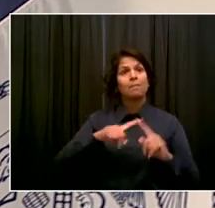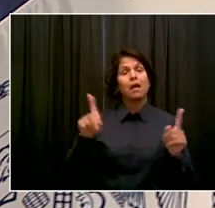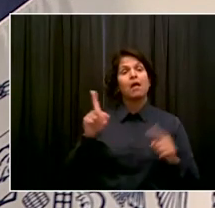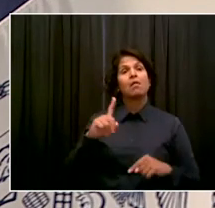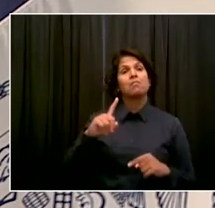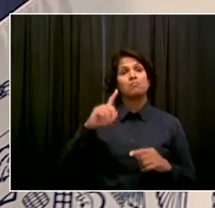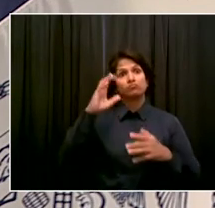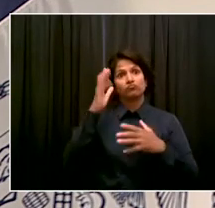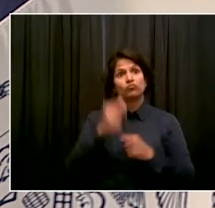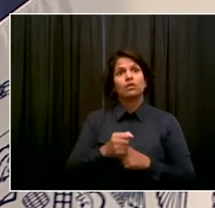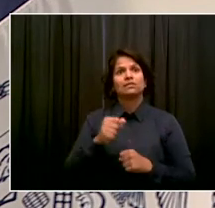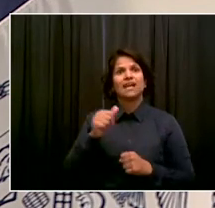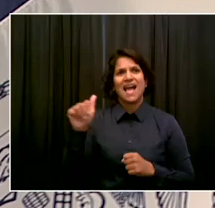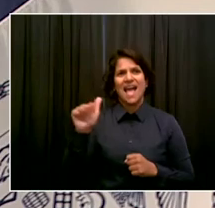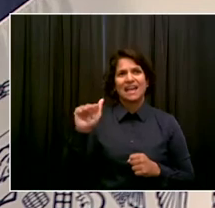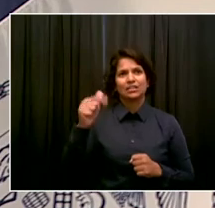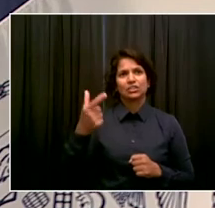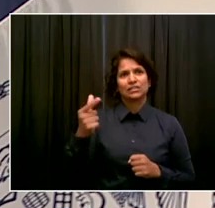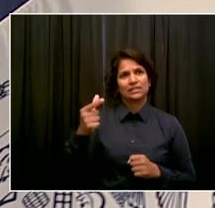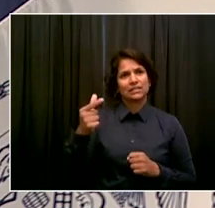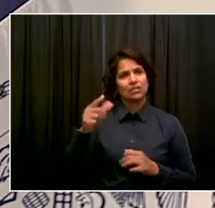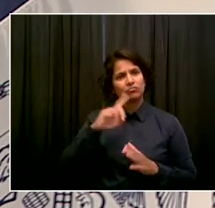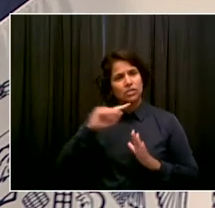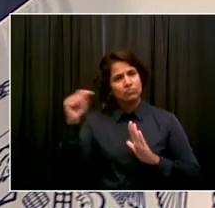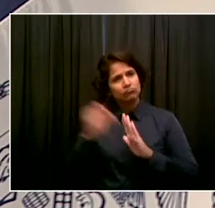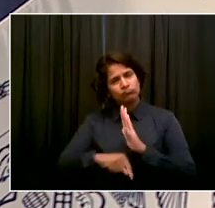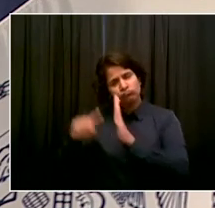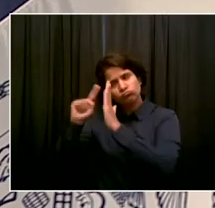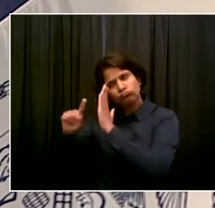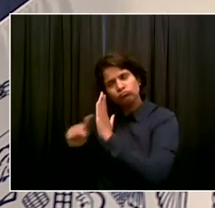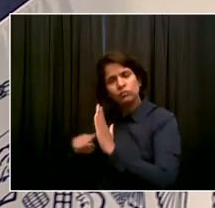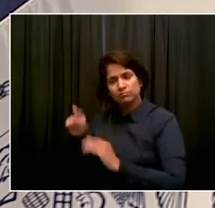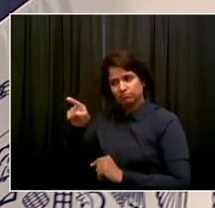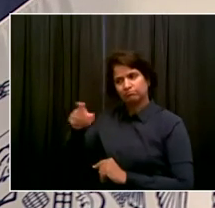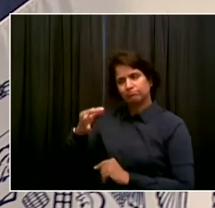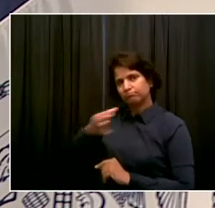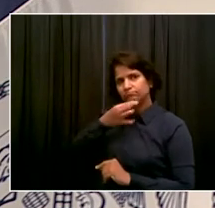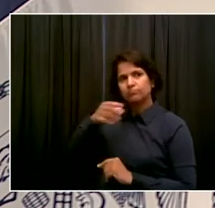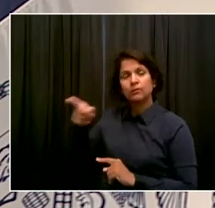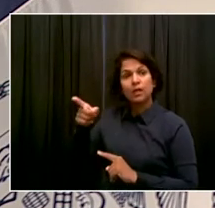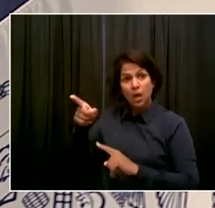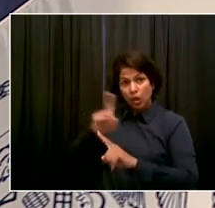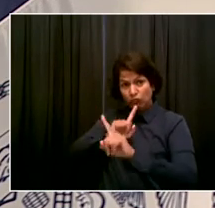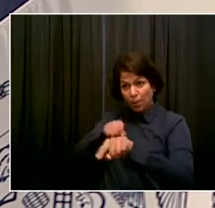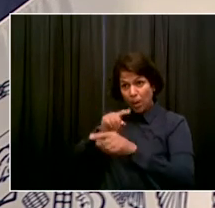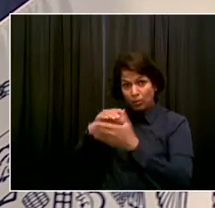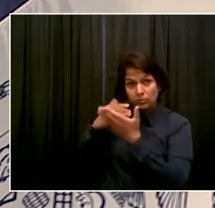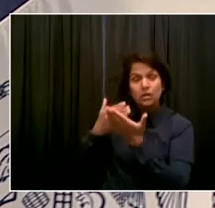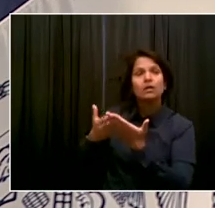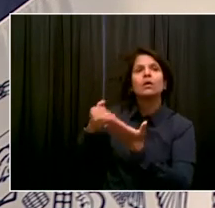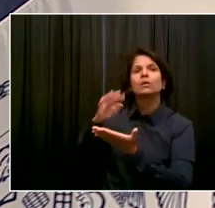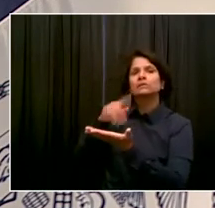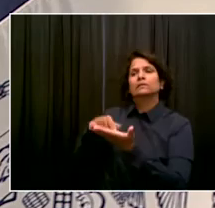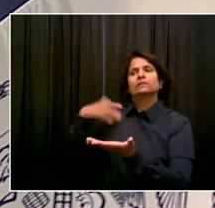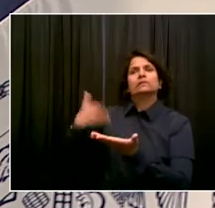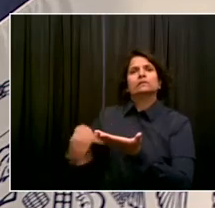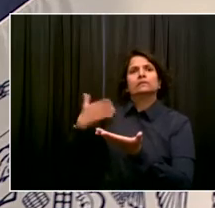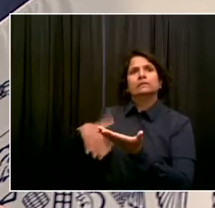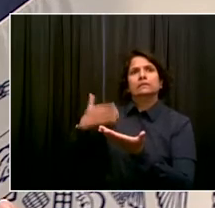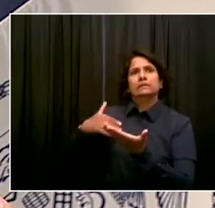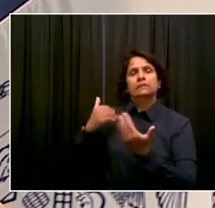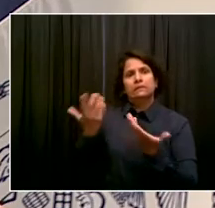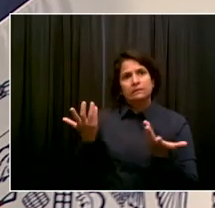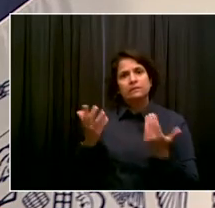from what you're telling me, those are very troubling findings. But I need to see the report to be able to give you a deeper answer on this.